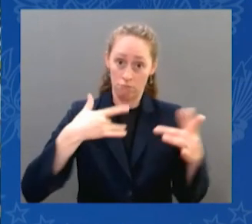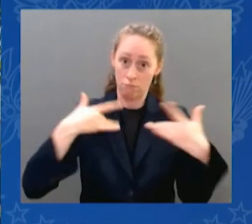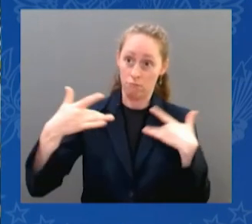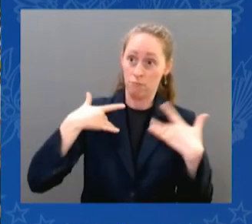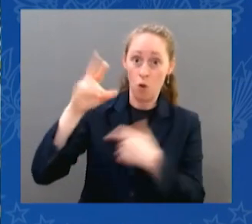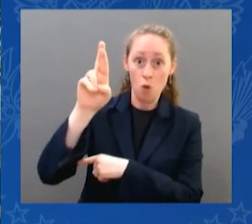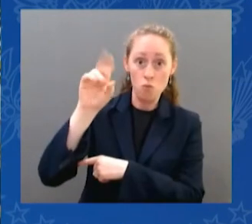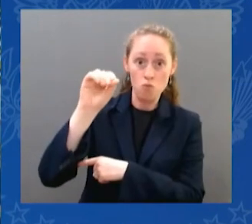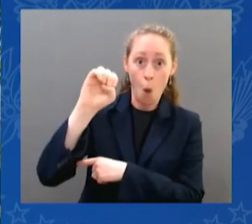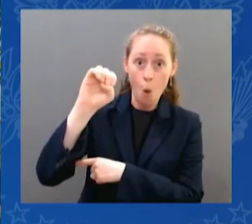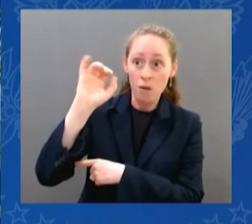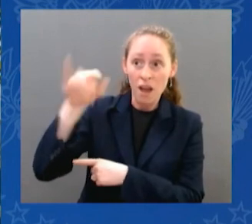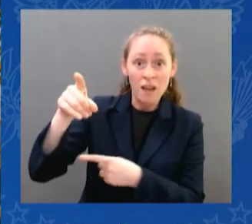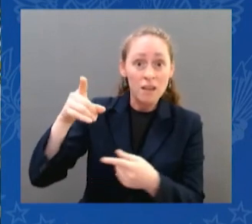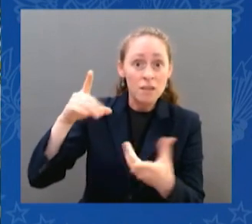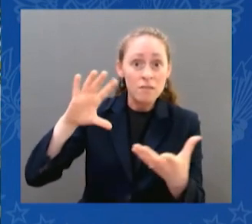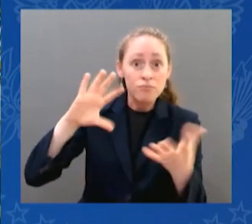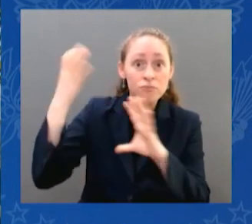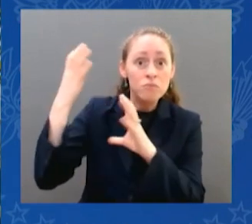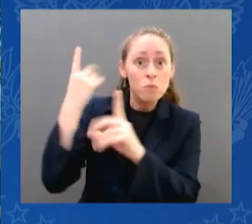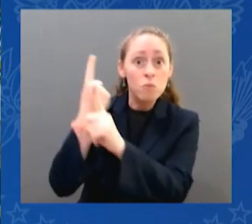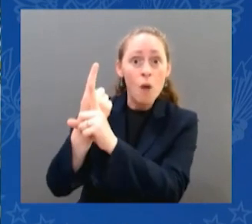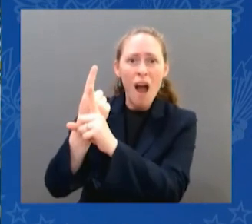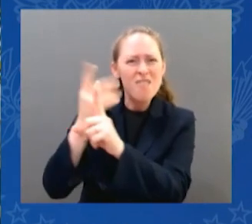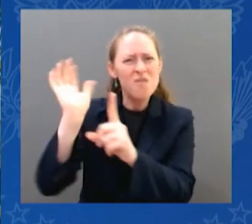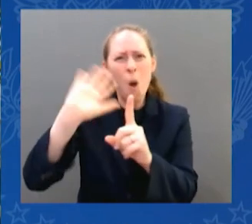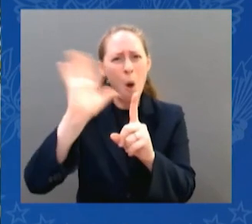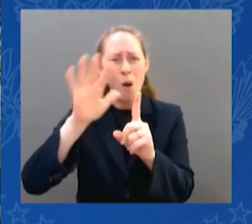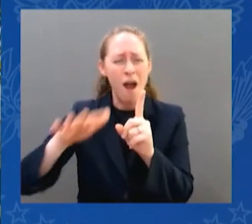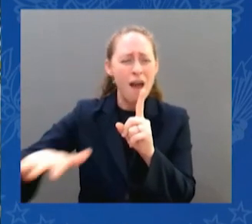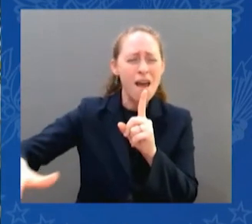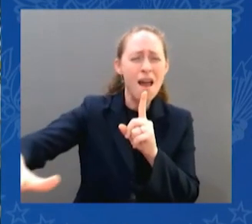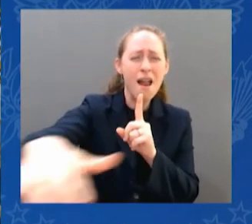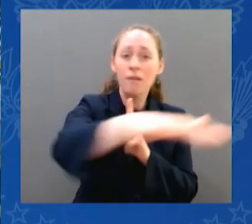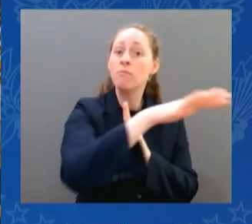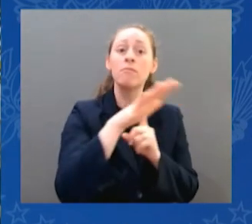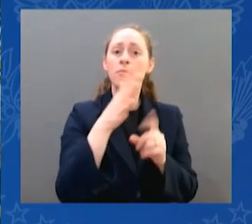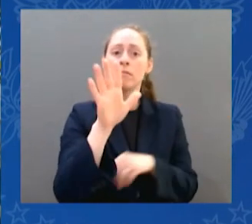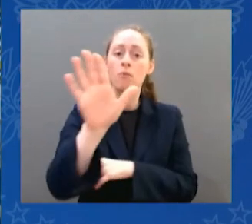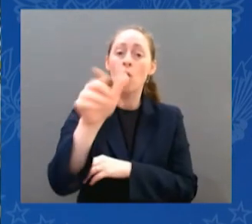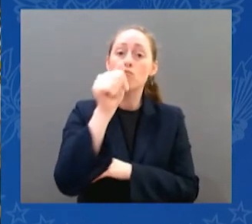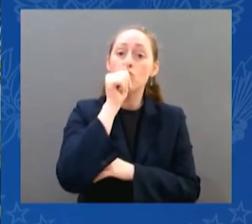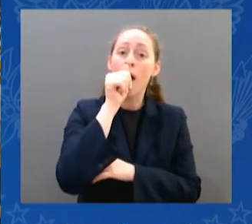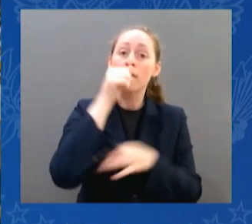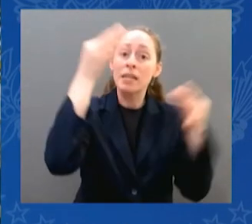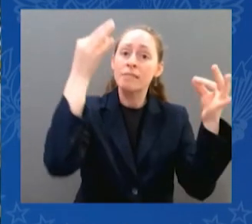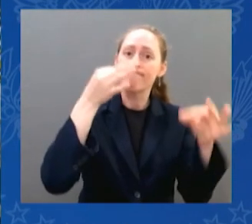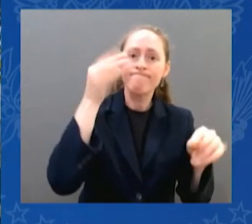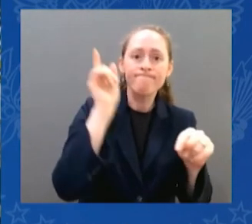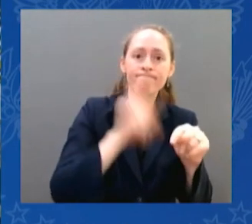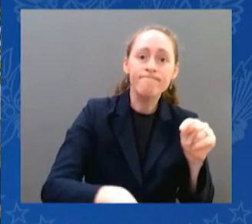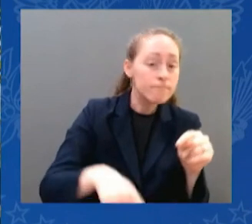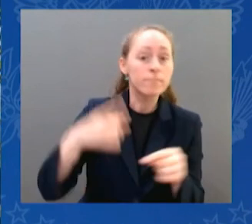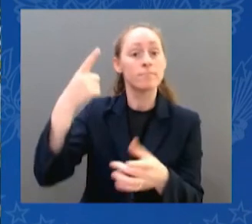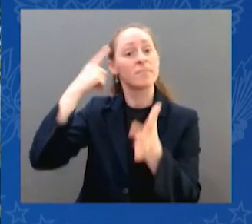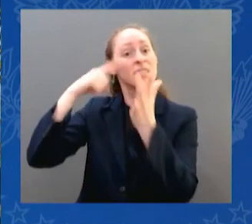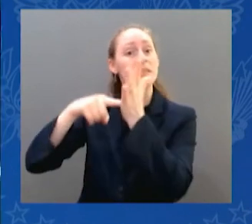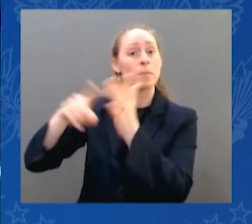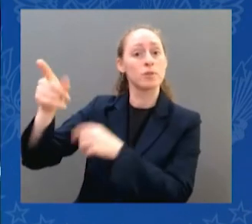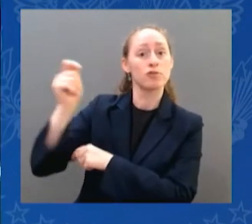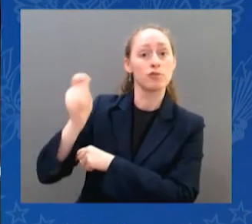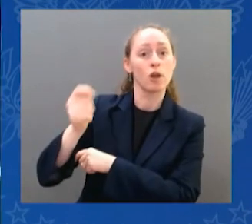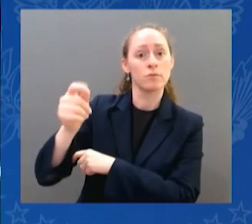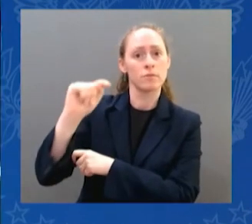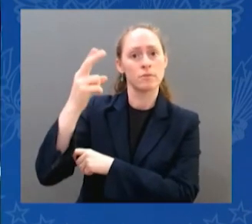Thomas himself said that under the reasoning of this decision that the court should reconsider marriage equality and contraception.